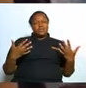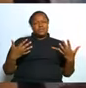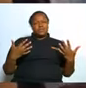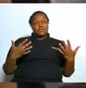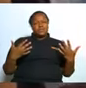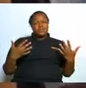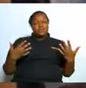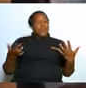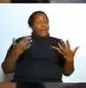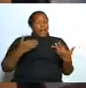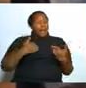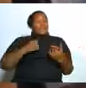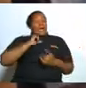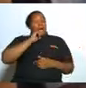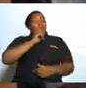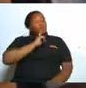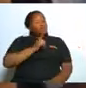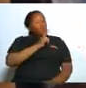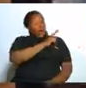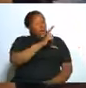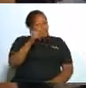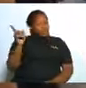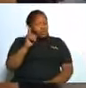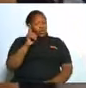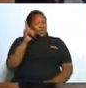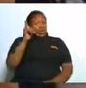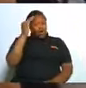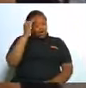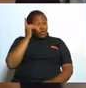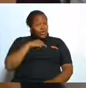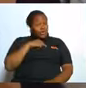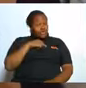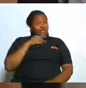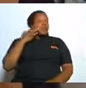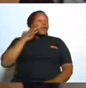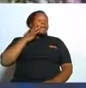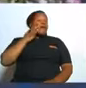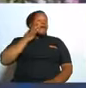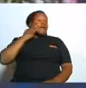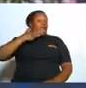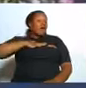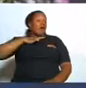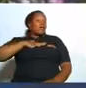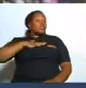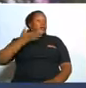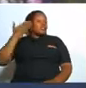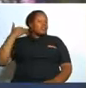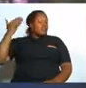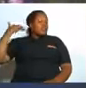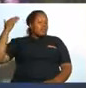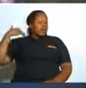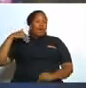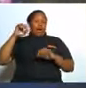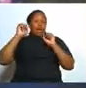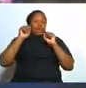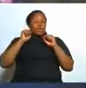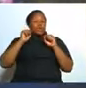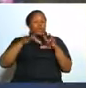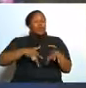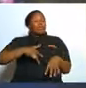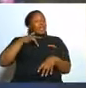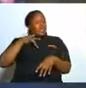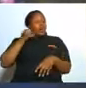i'm not sure whether you have been discovering this that our mothers can predict something